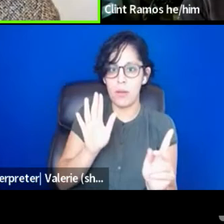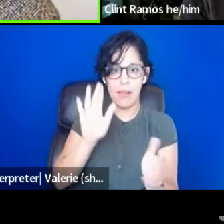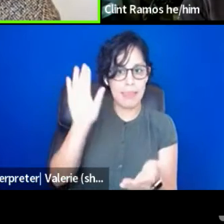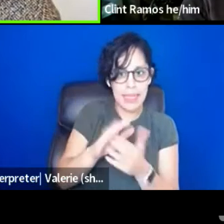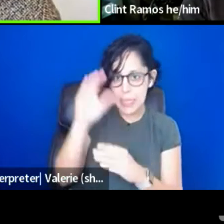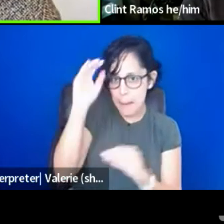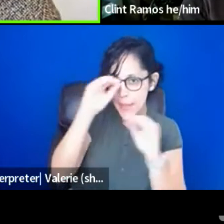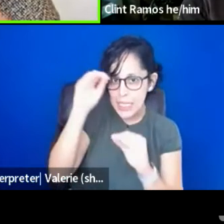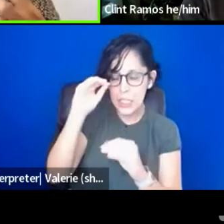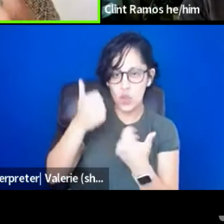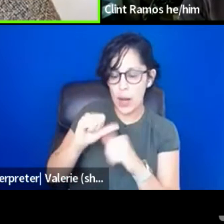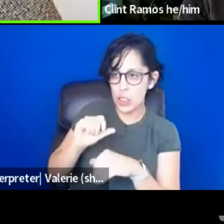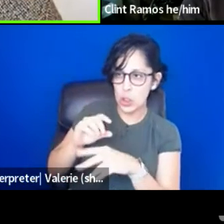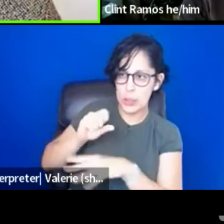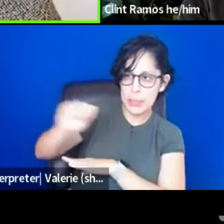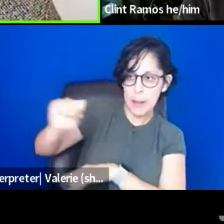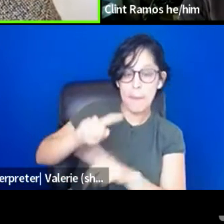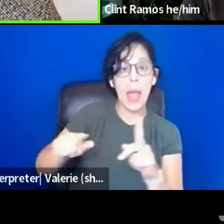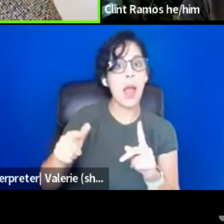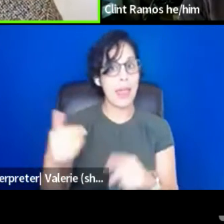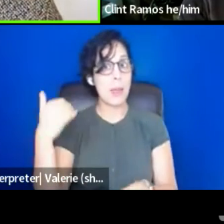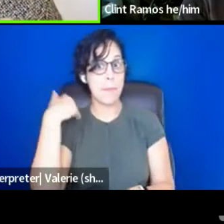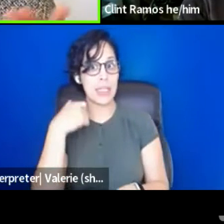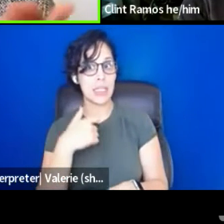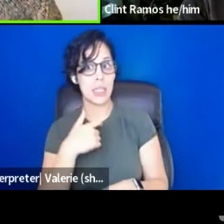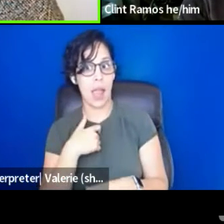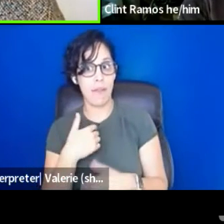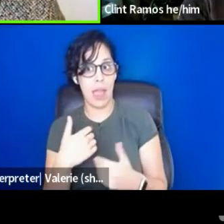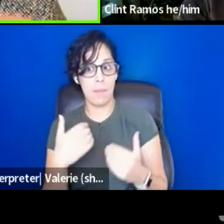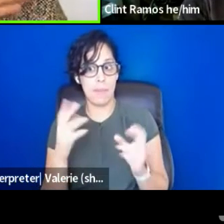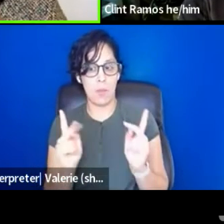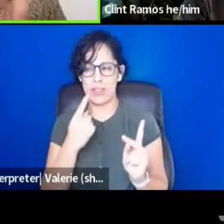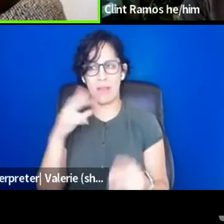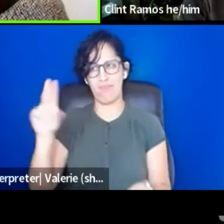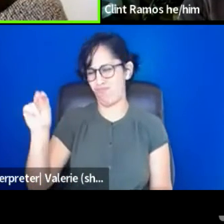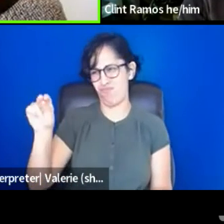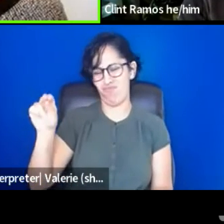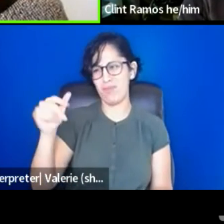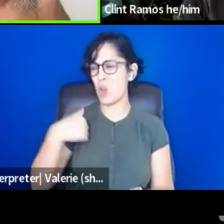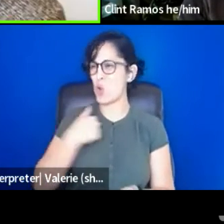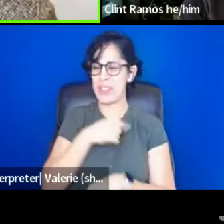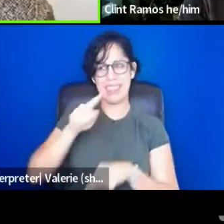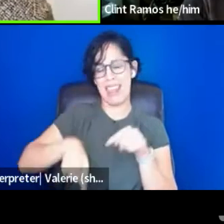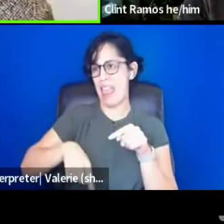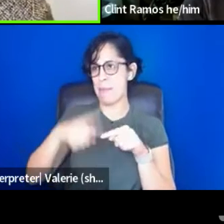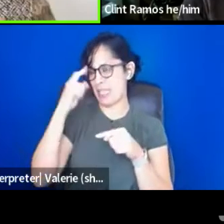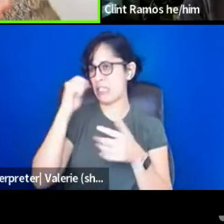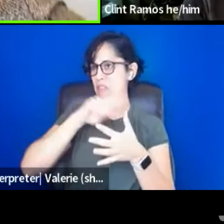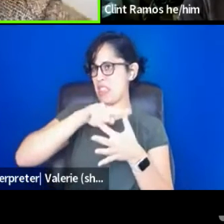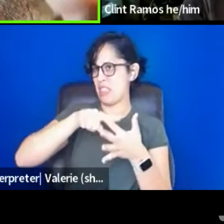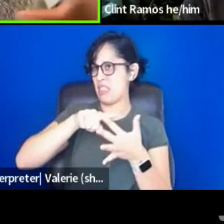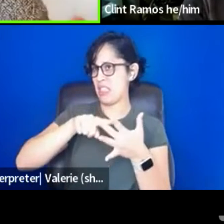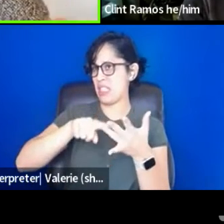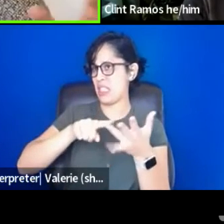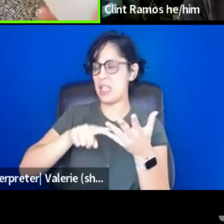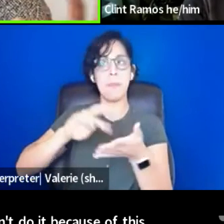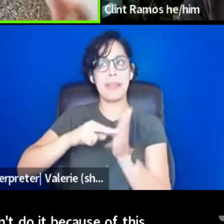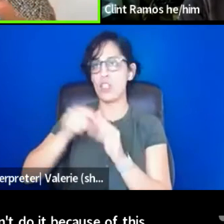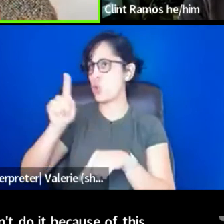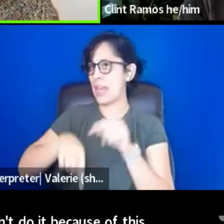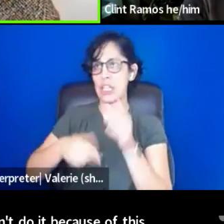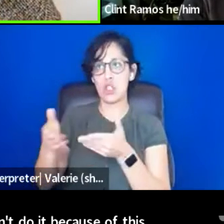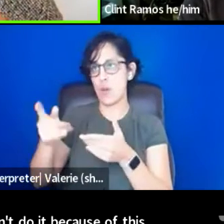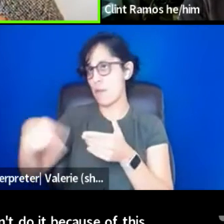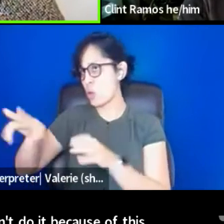I've been really pushed very hard back on where they say, well, you don't, you know, we can't do it because of this. We can't do it because of that. You're not going to serve those